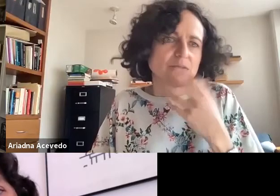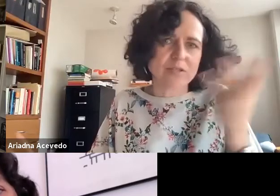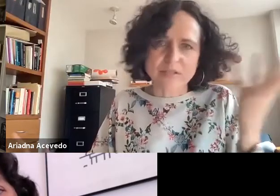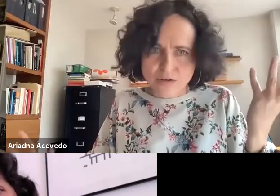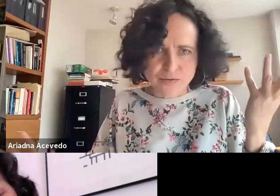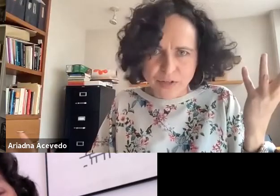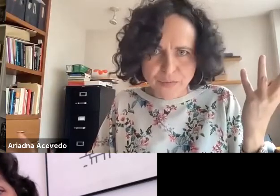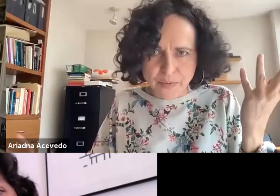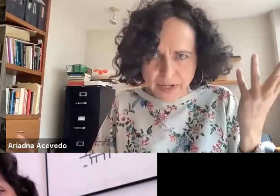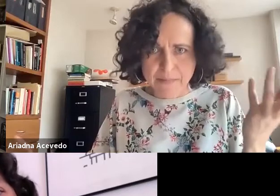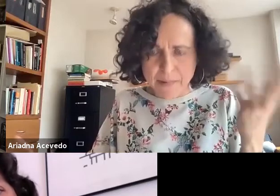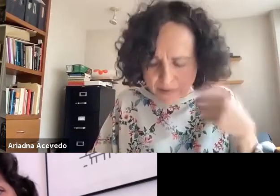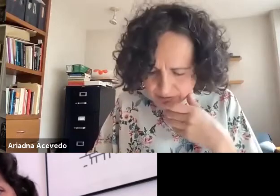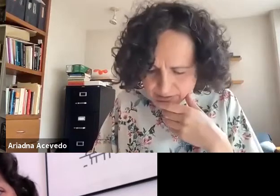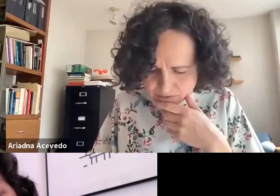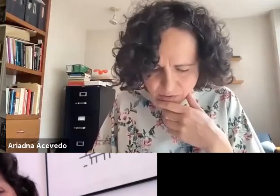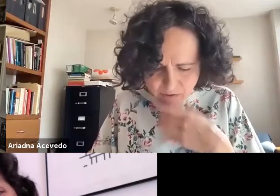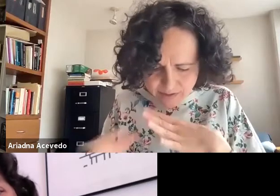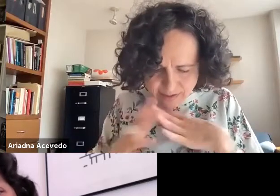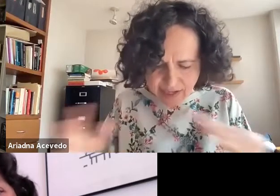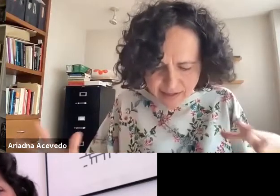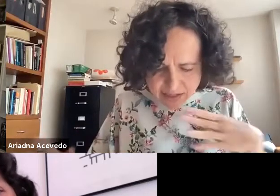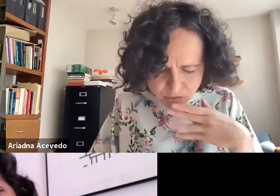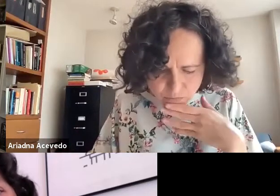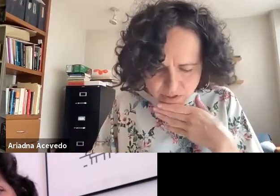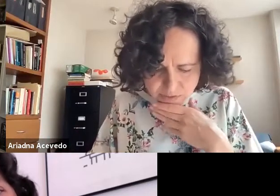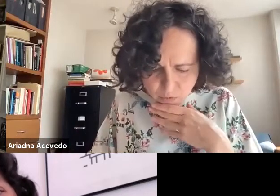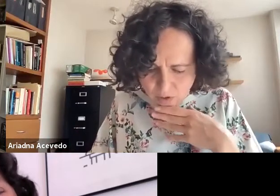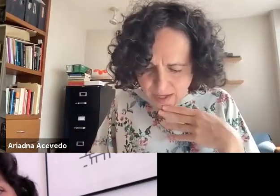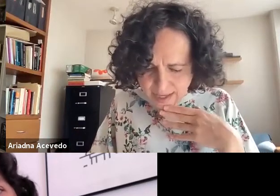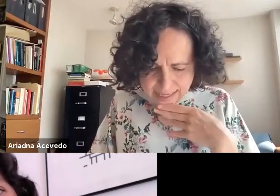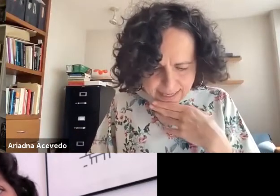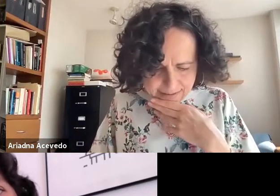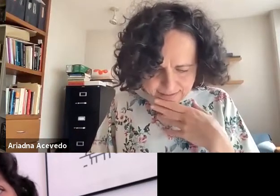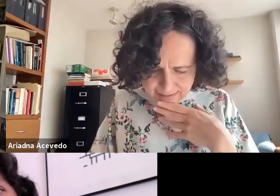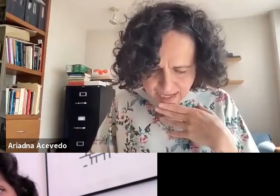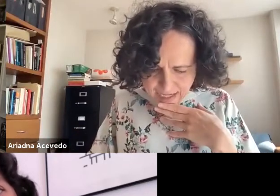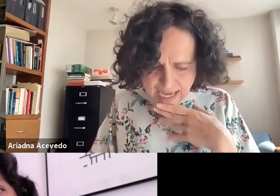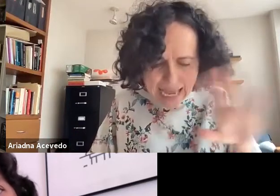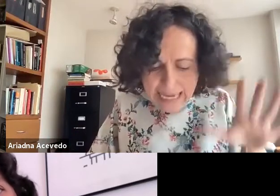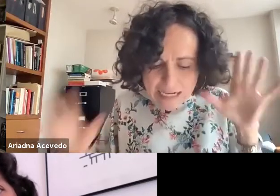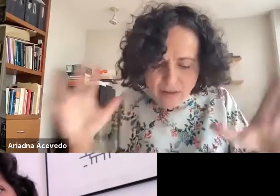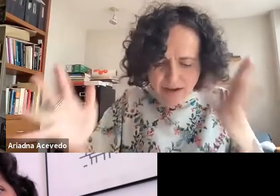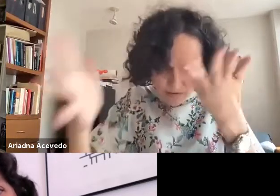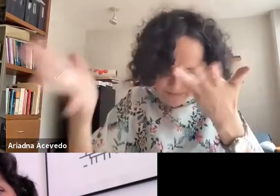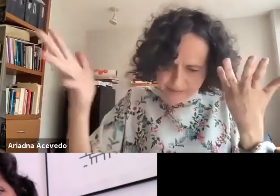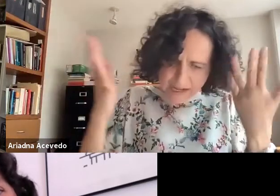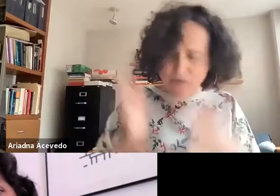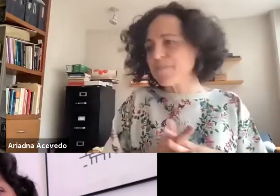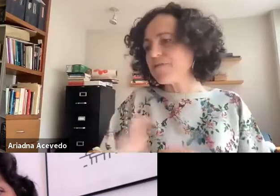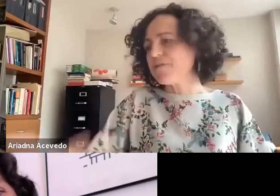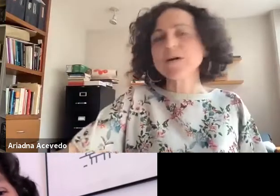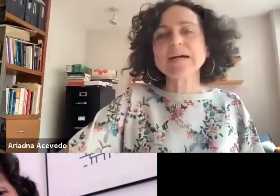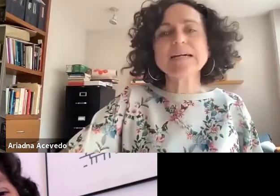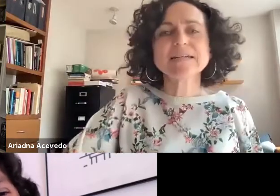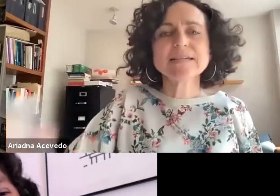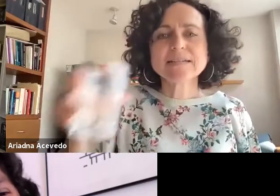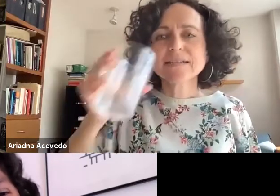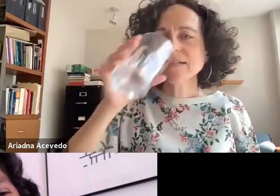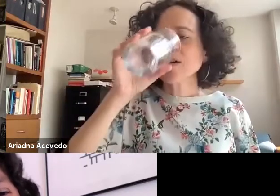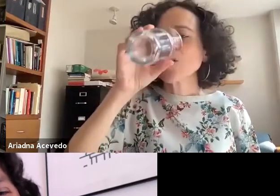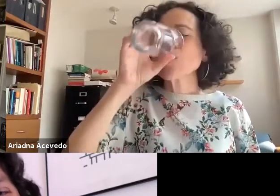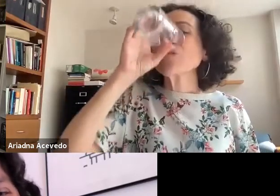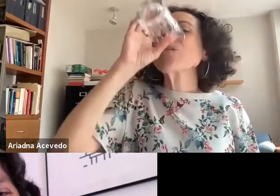So it's not as as general as in the United States in the United States. So I